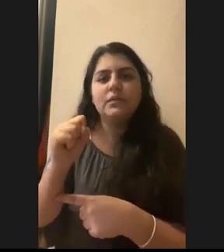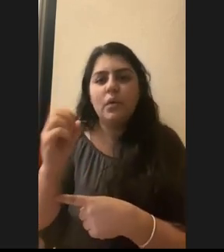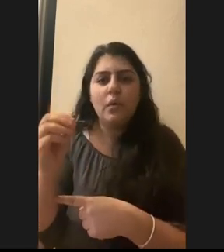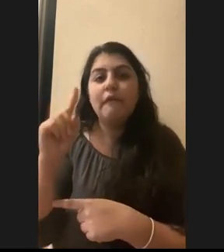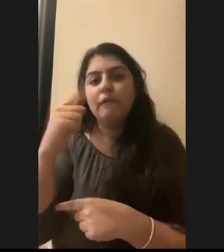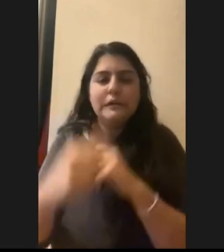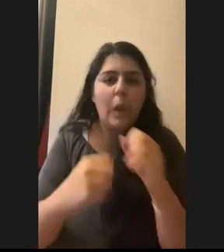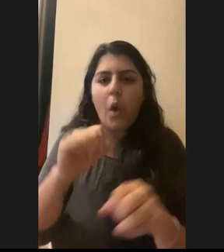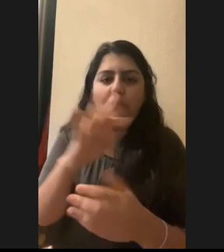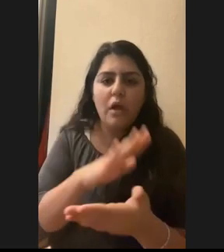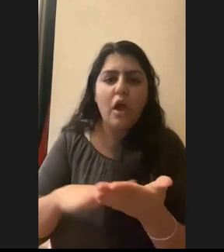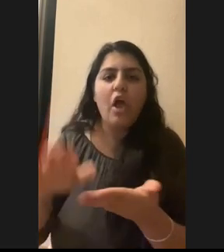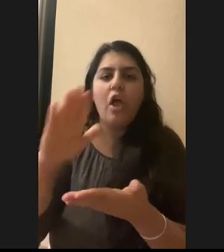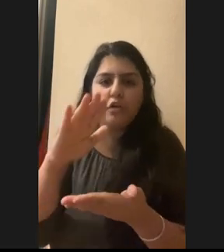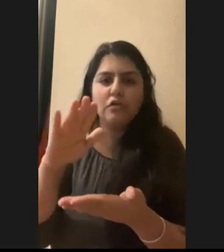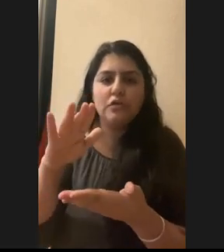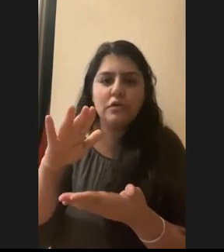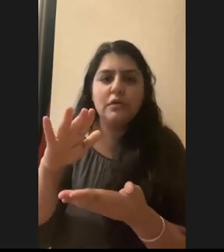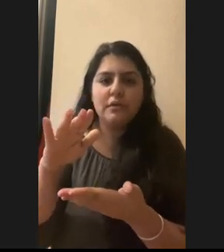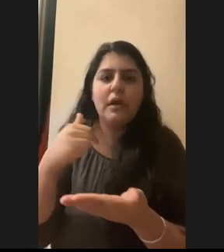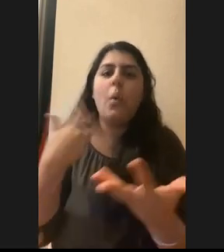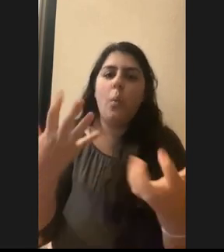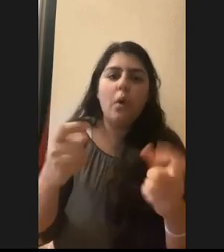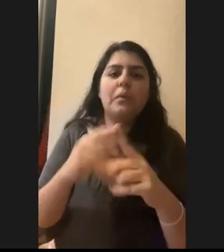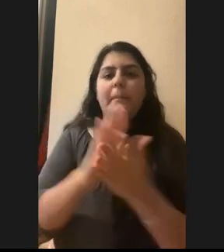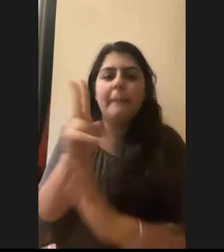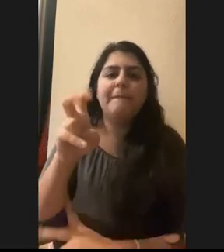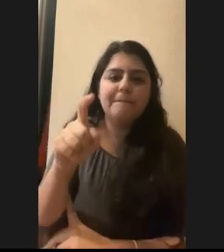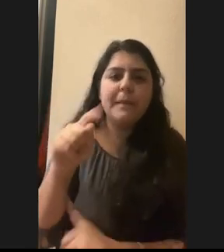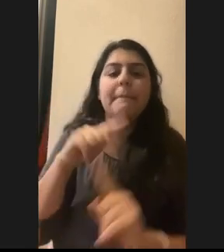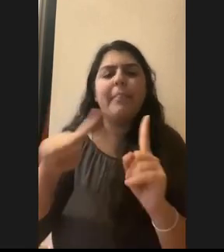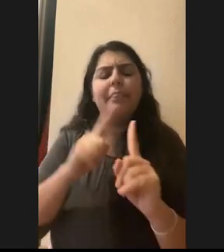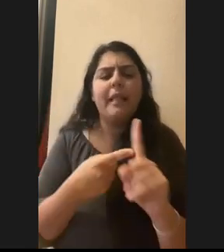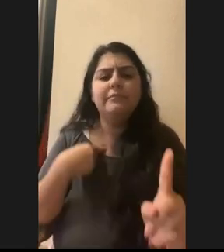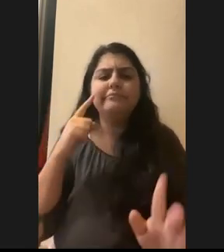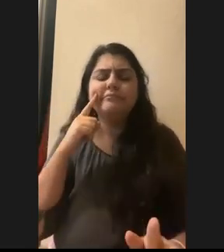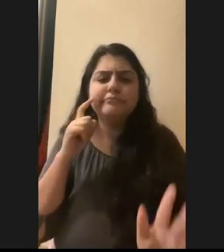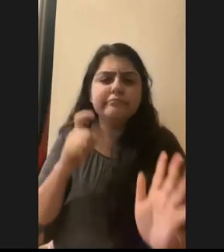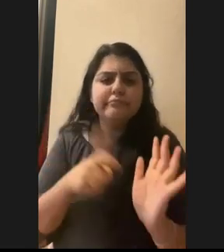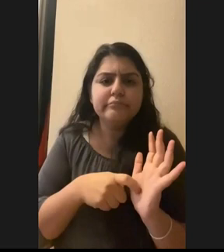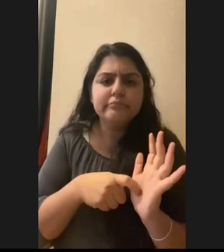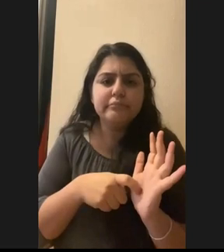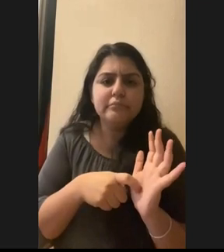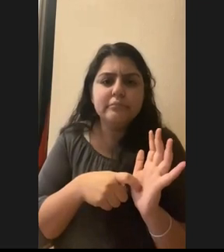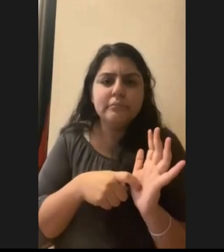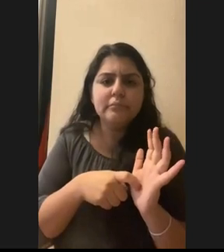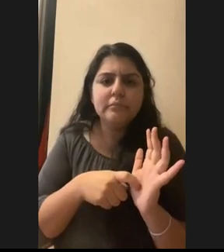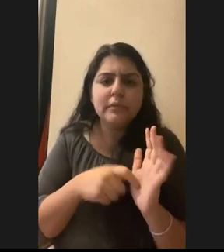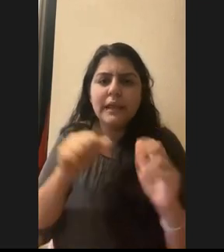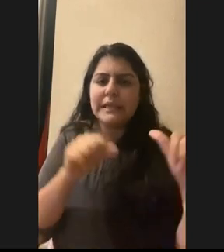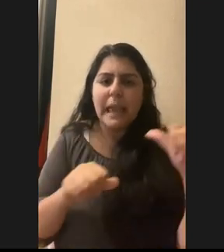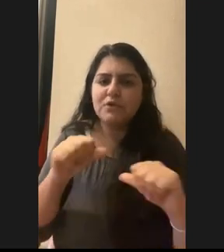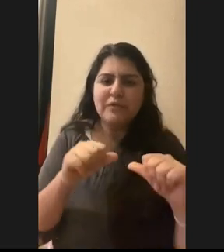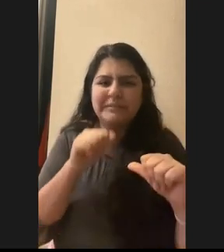of college, I was on the path to become a vet, but then I realized, um, I'm not great at chemistry. It's not my strong